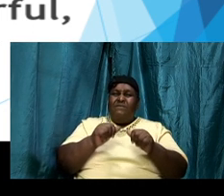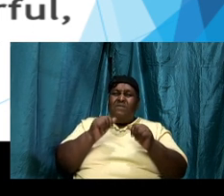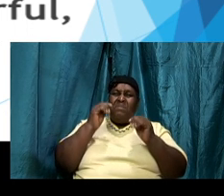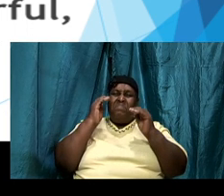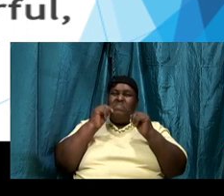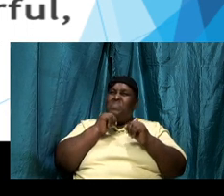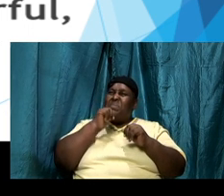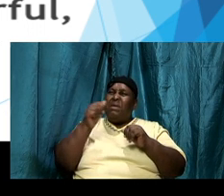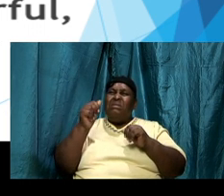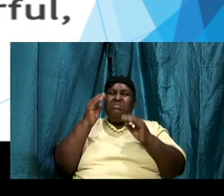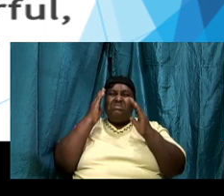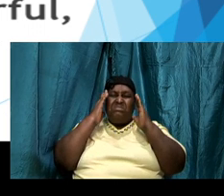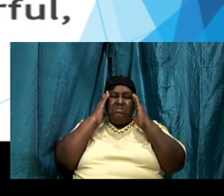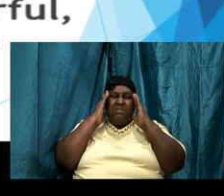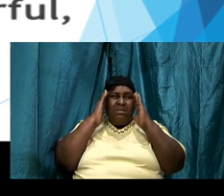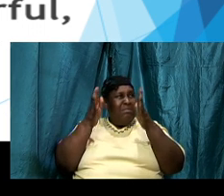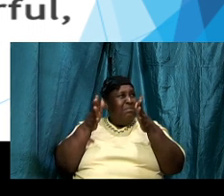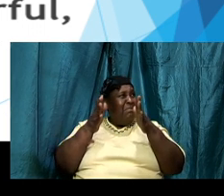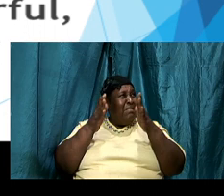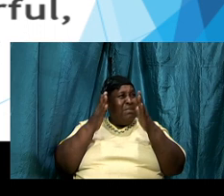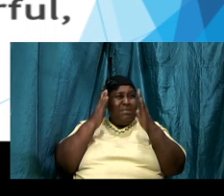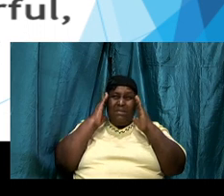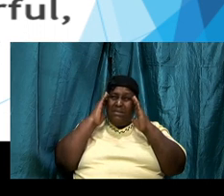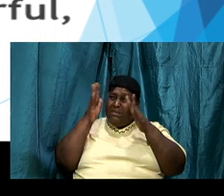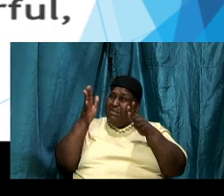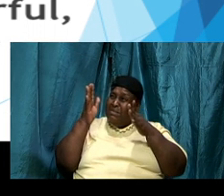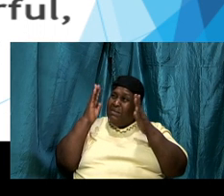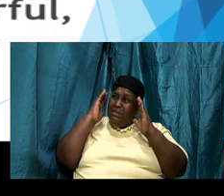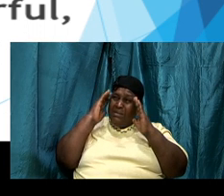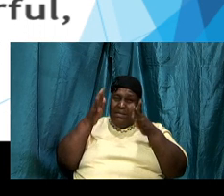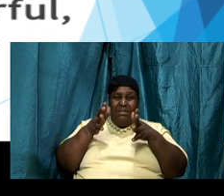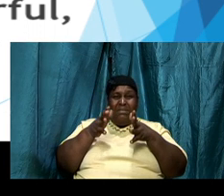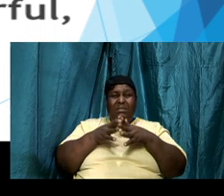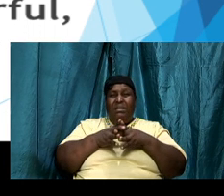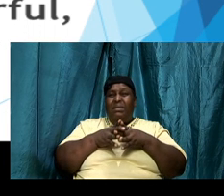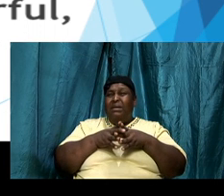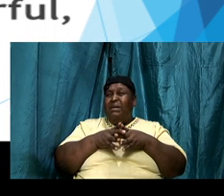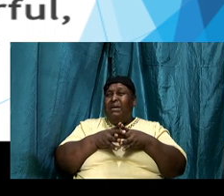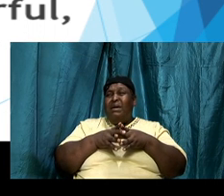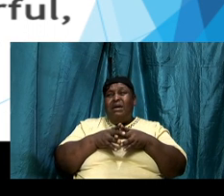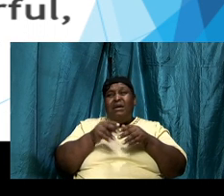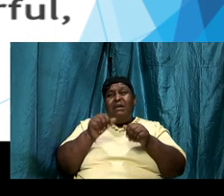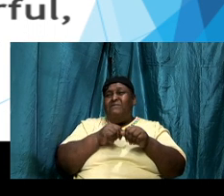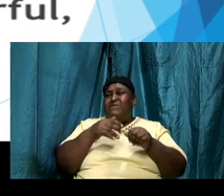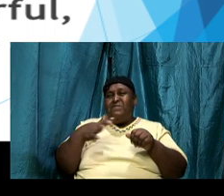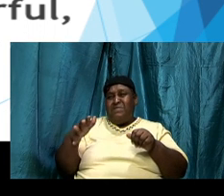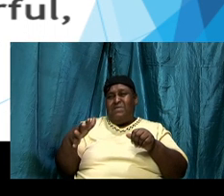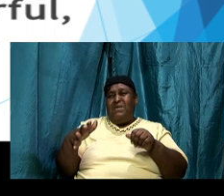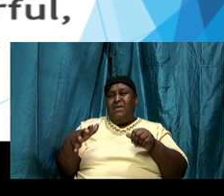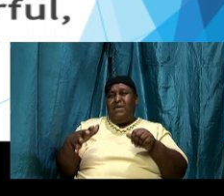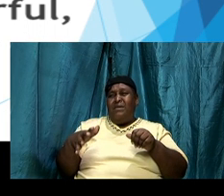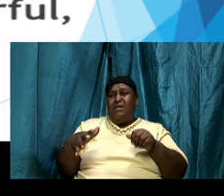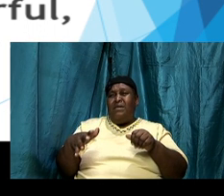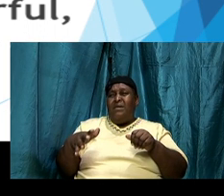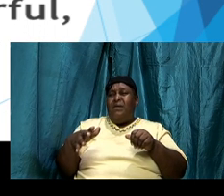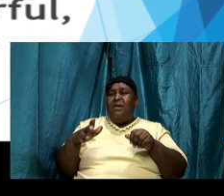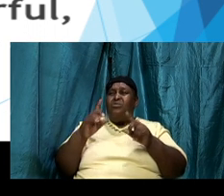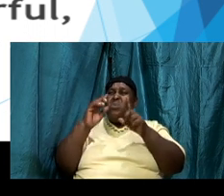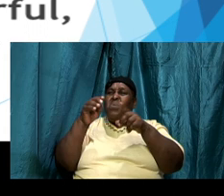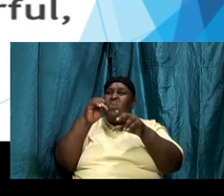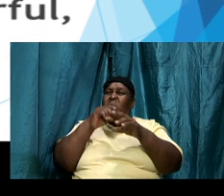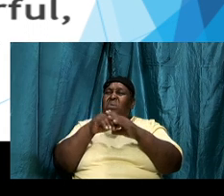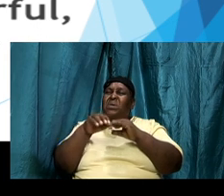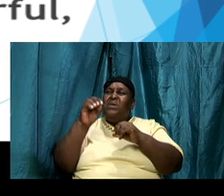the world the music the television the radio the computer the telephone we must have a